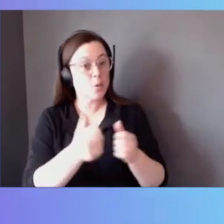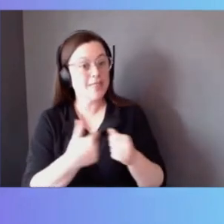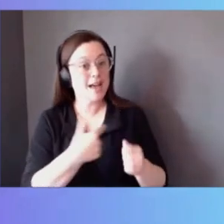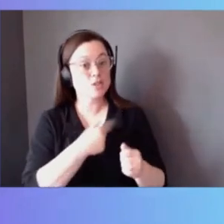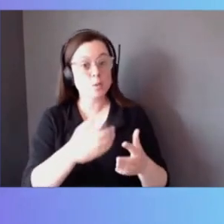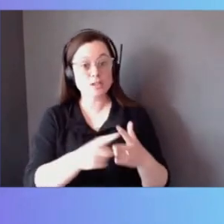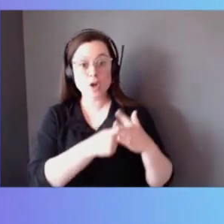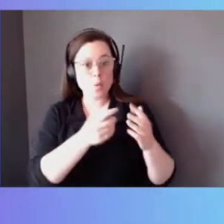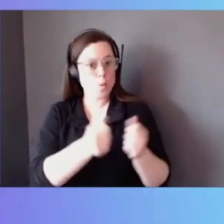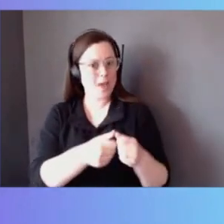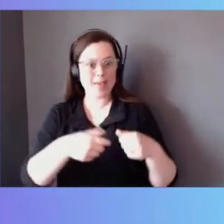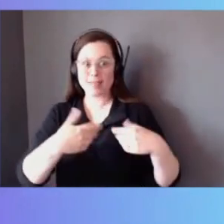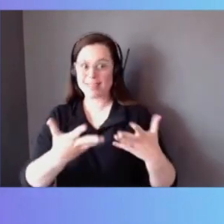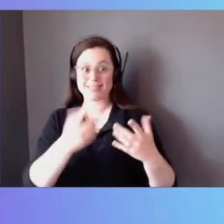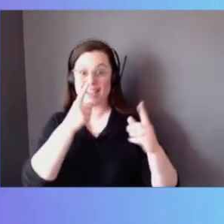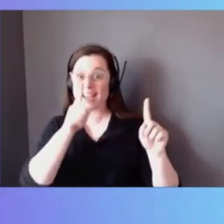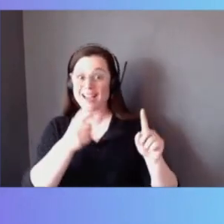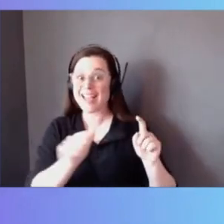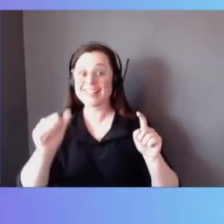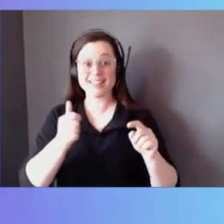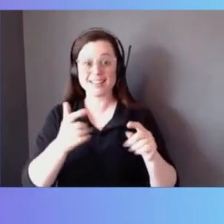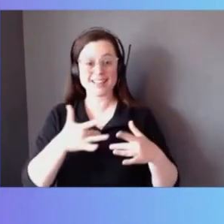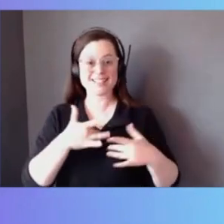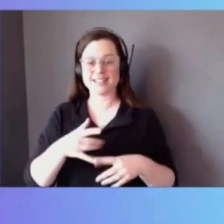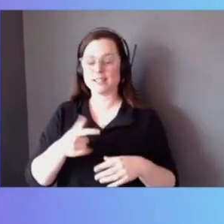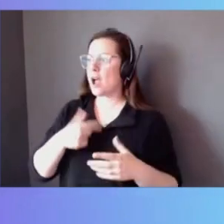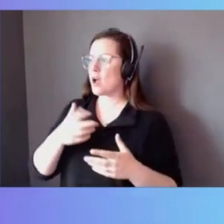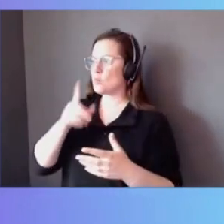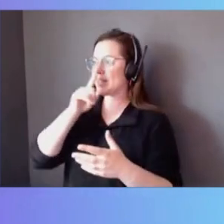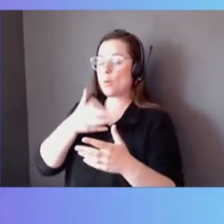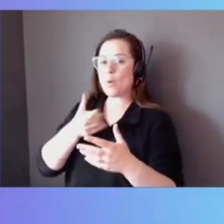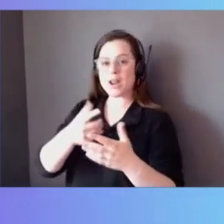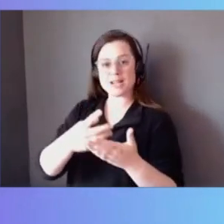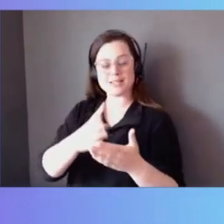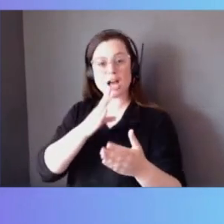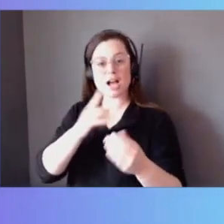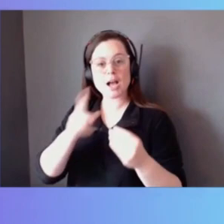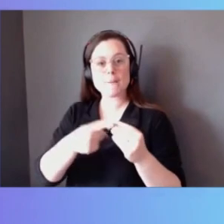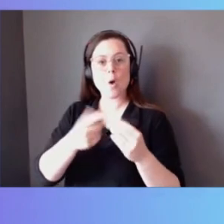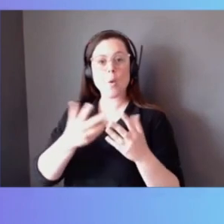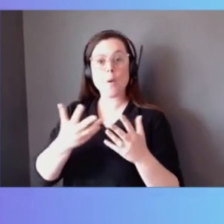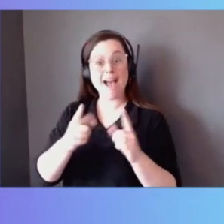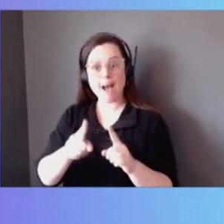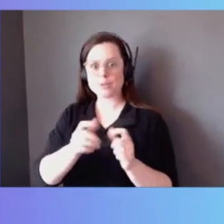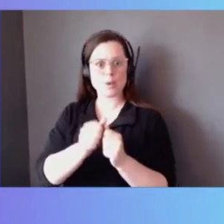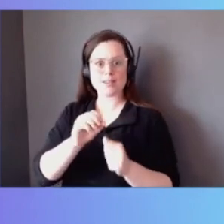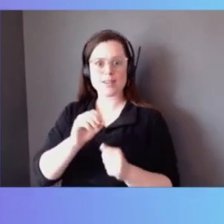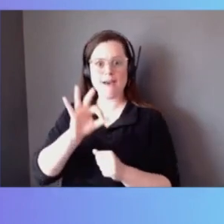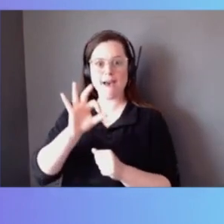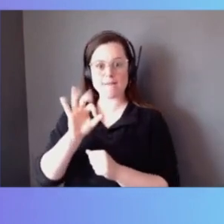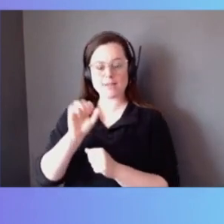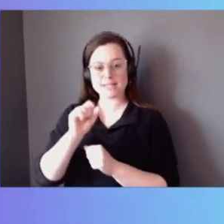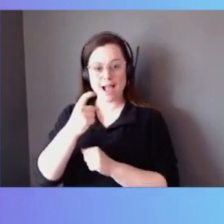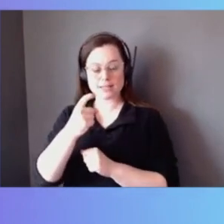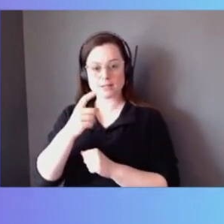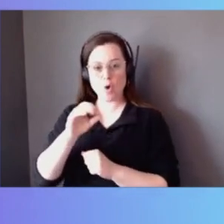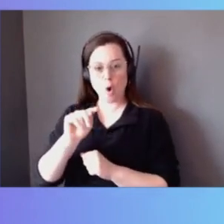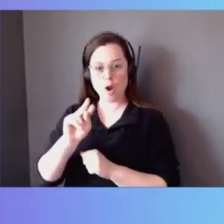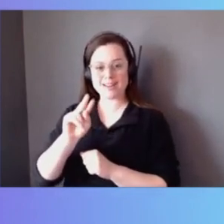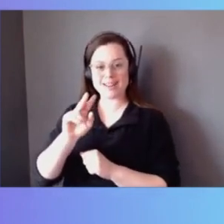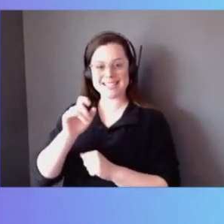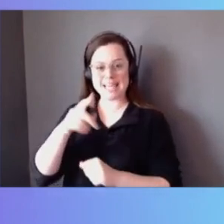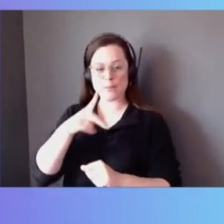anything? I just want to talk about what really comes into play with FSx for ONTAP. And it's about tapping into those enterprise